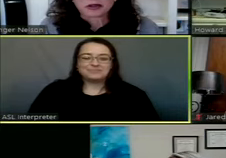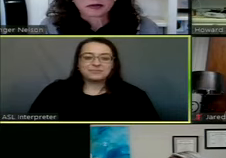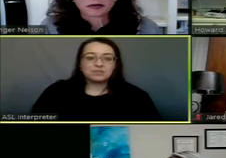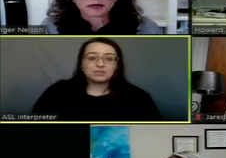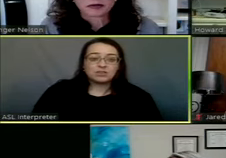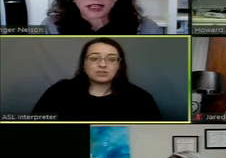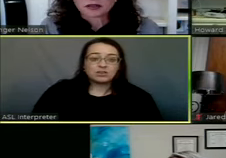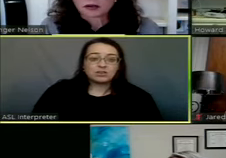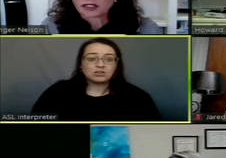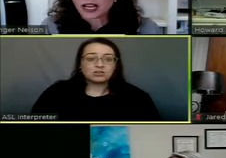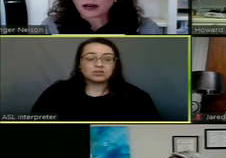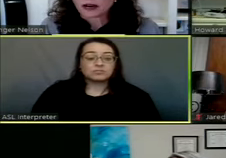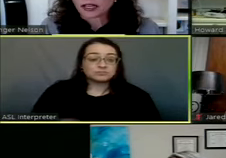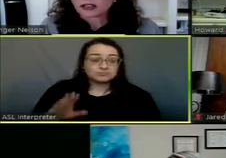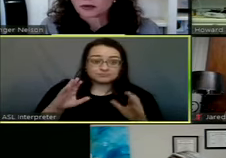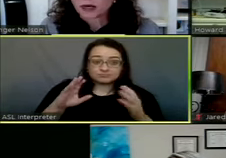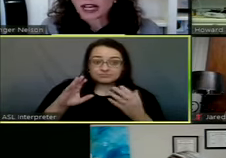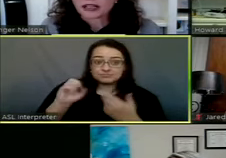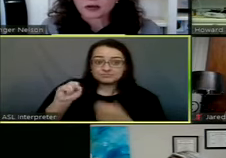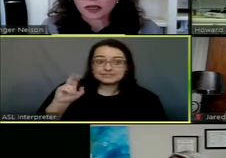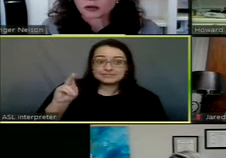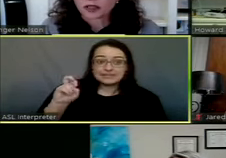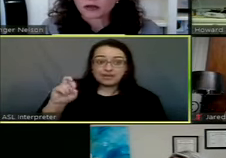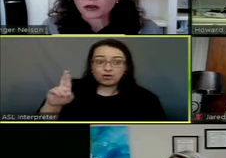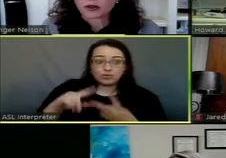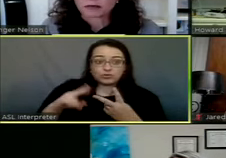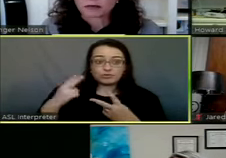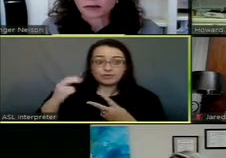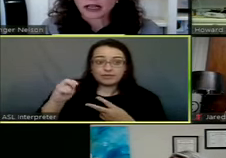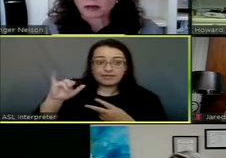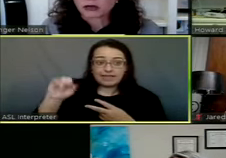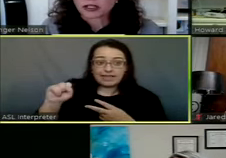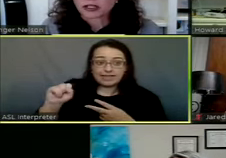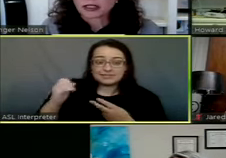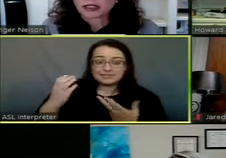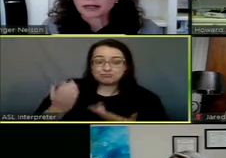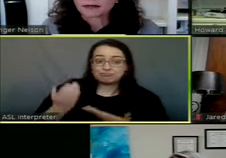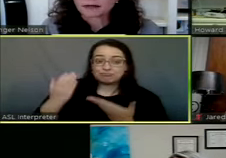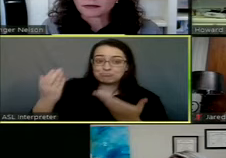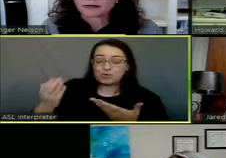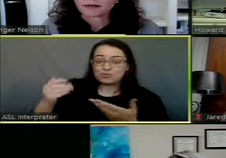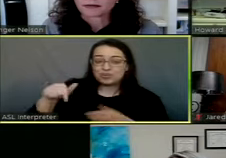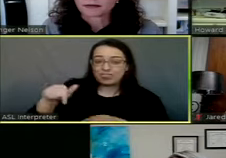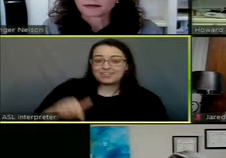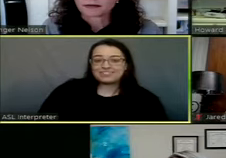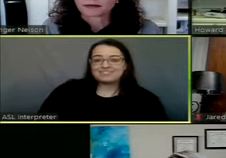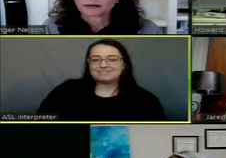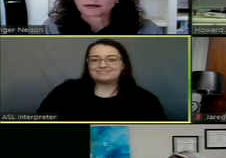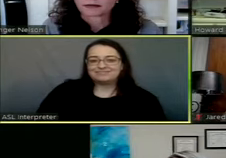Well, Council Member Sauer or Council Member Hayes, either one of you want to make a motion on this item?